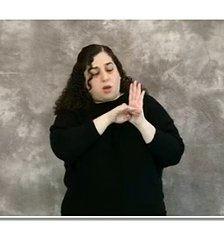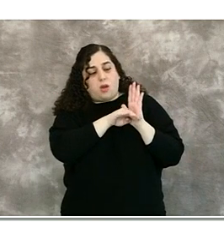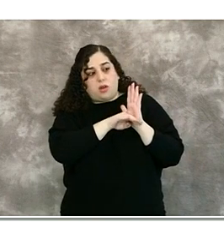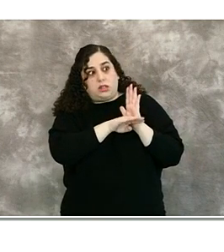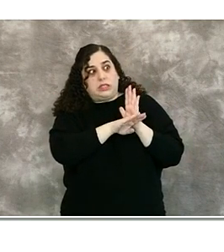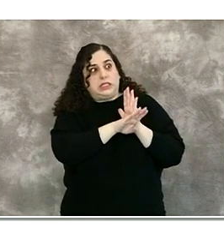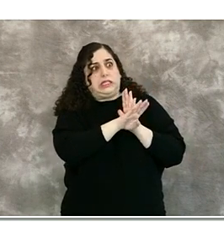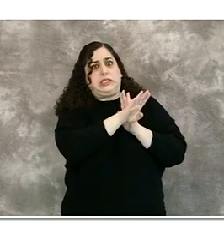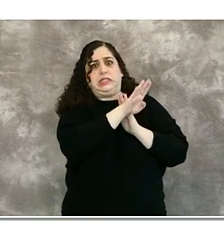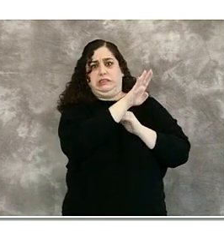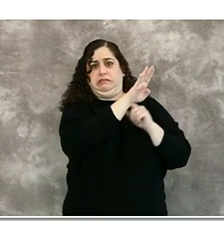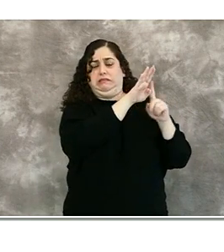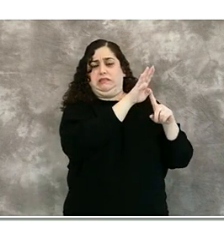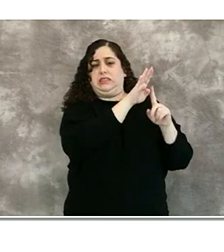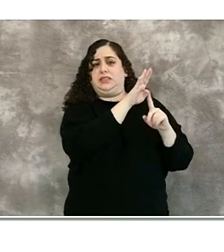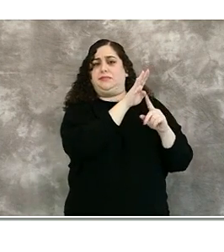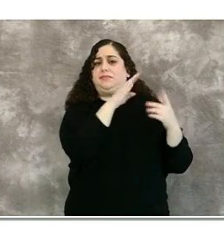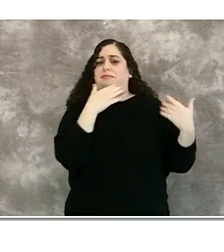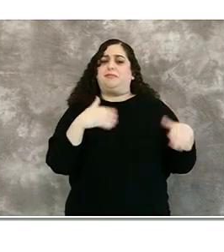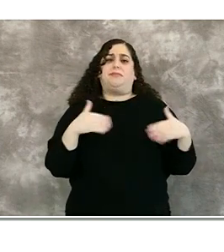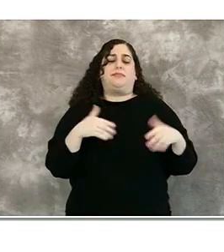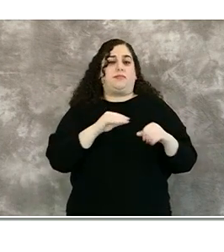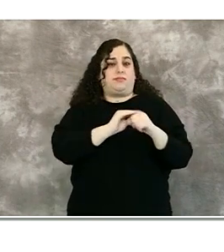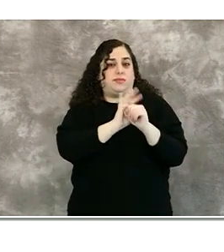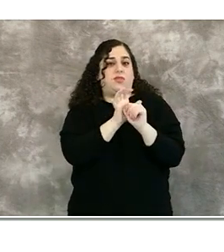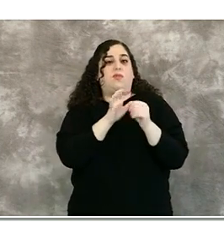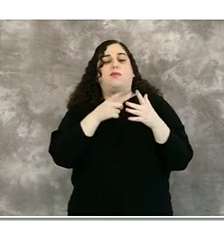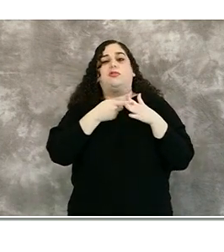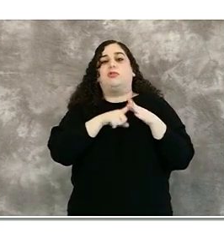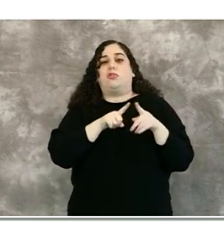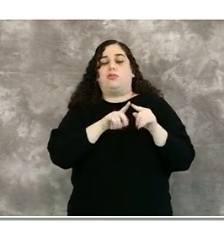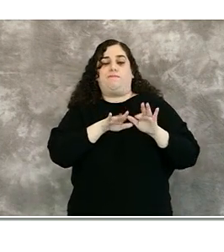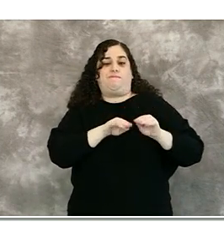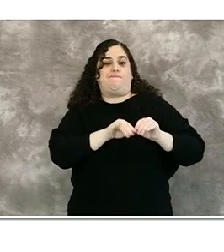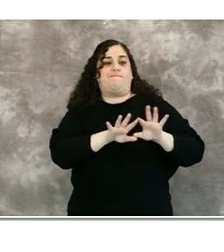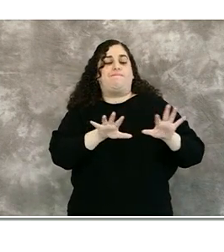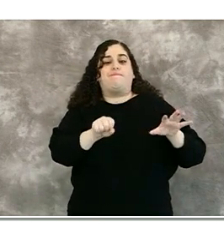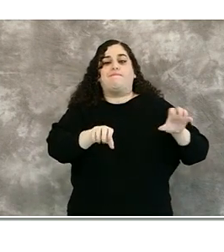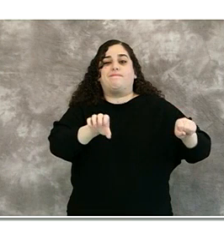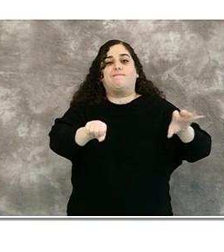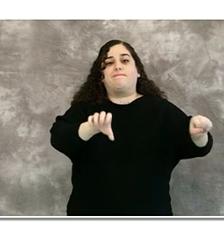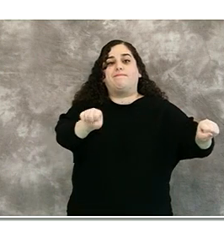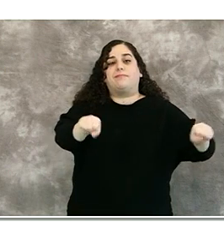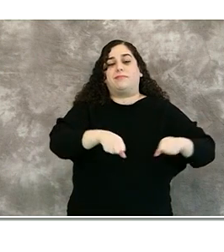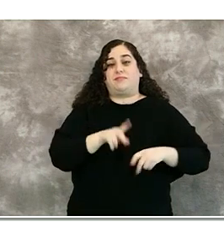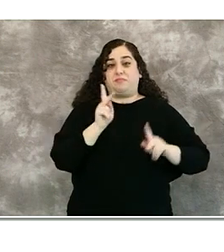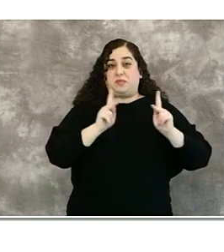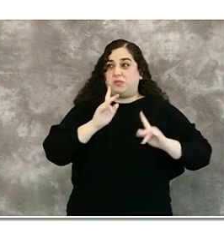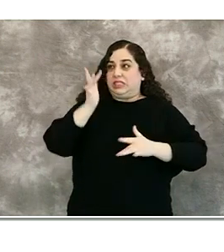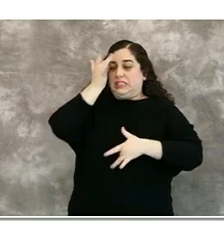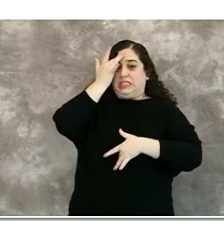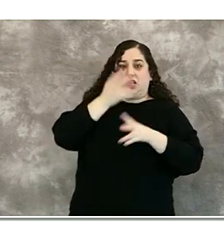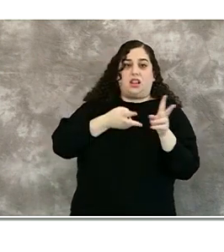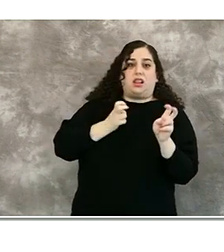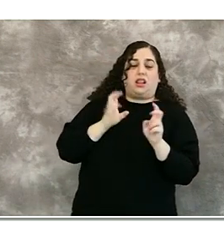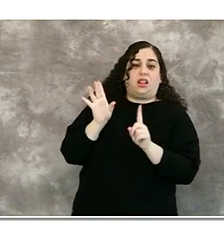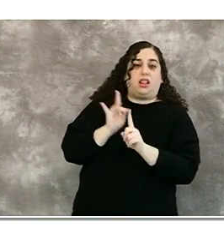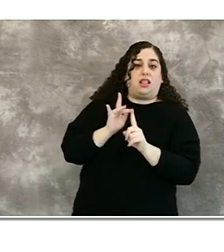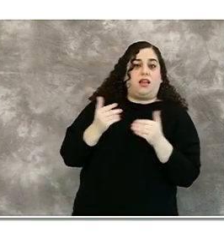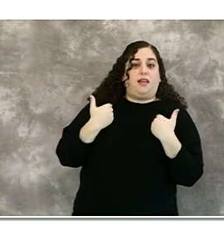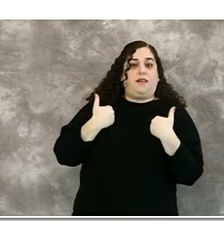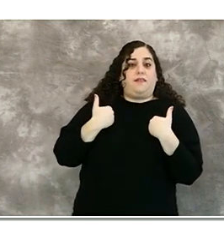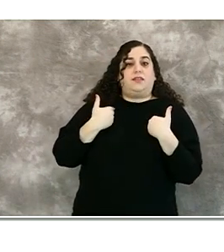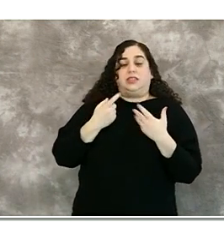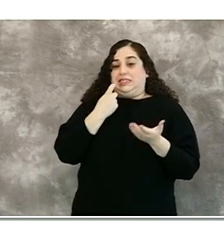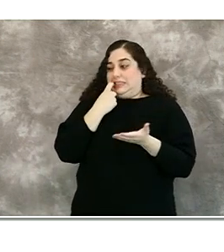County since the pandemic began which shows the dates that individuals became ill over time and you can see the dramatic increase in the last